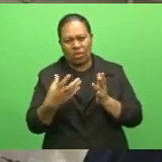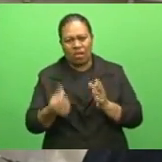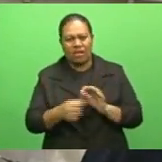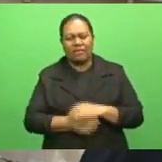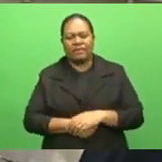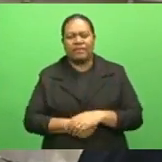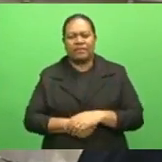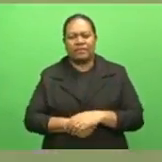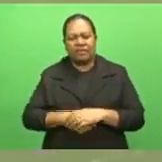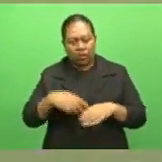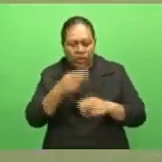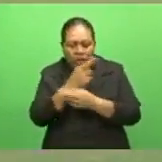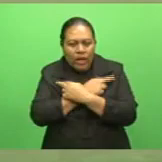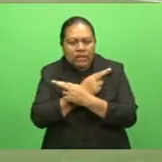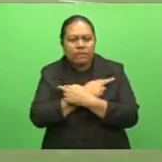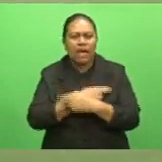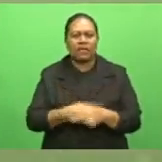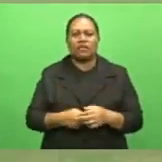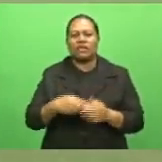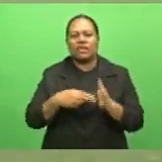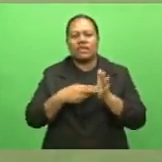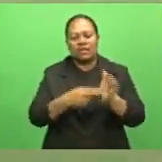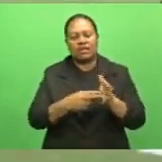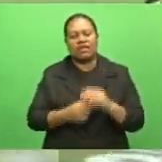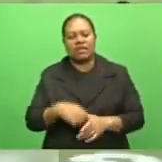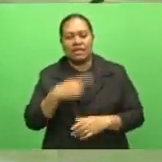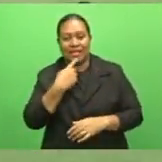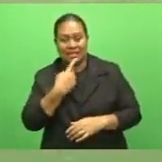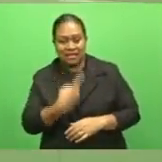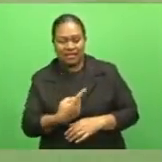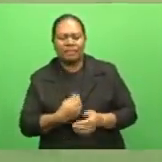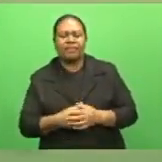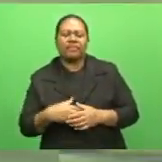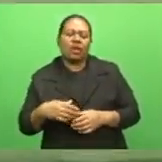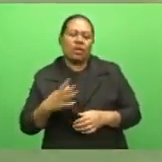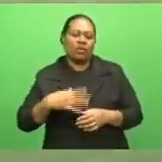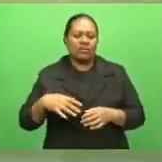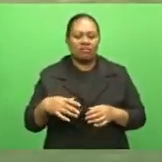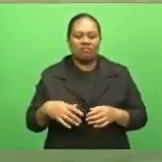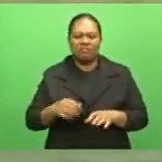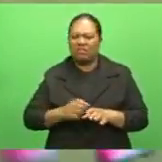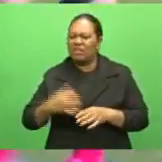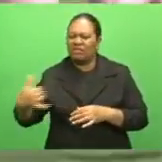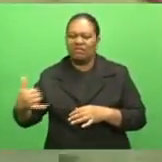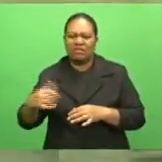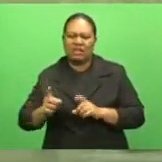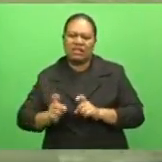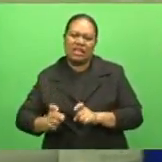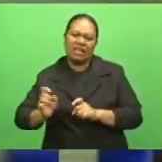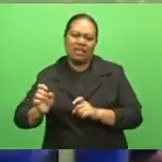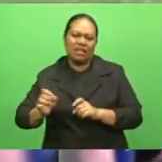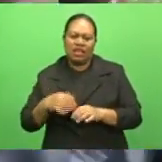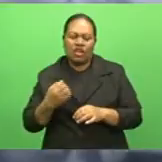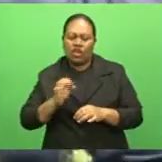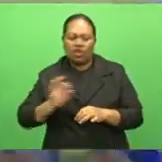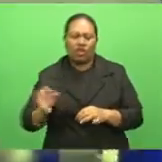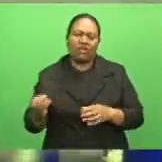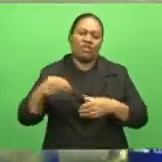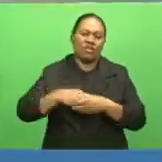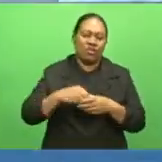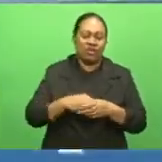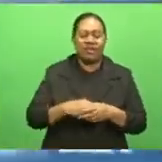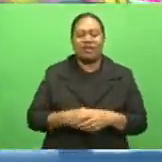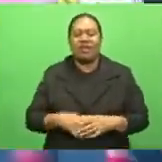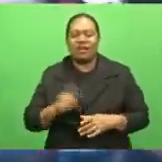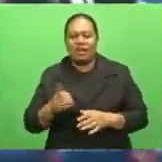We are respecting Nandi. Serupepeli Vularika, who has been out of the rugby circuit for a few months due to personal reasons, has